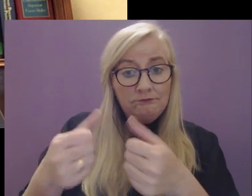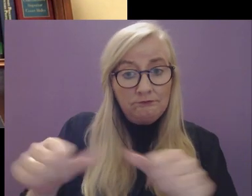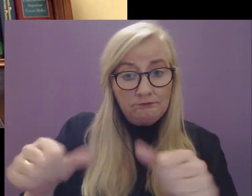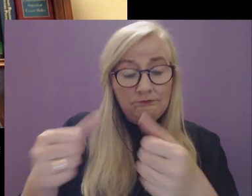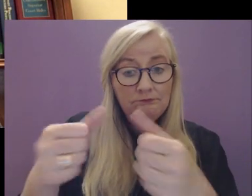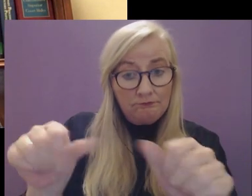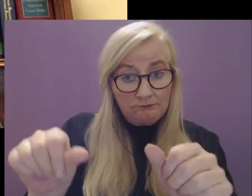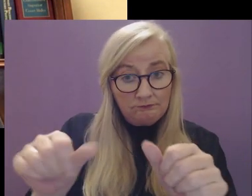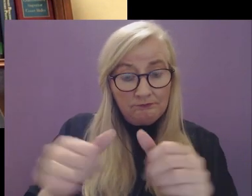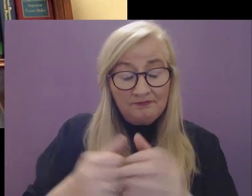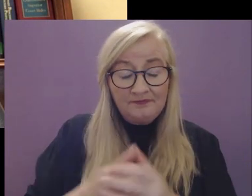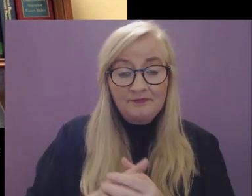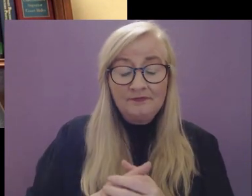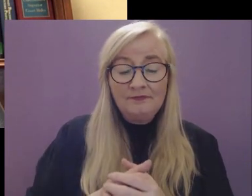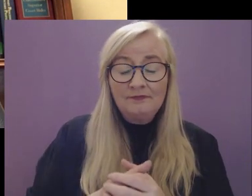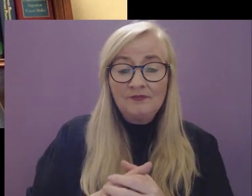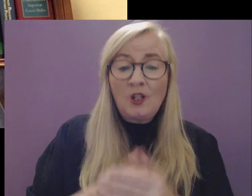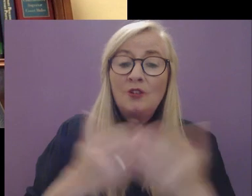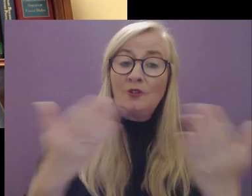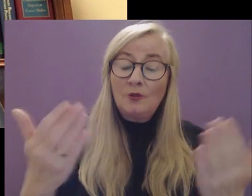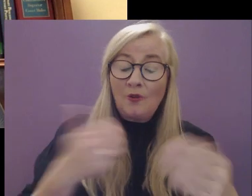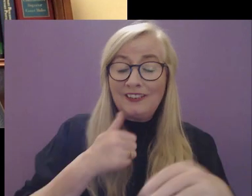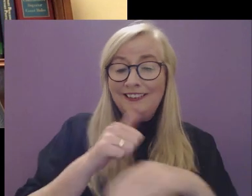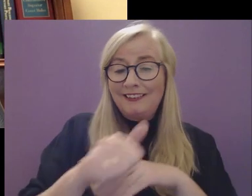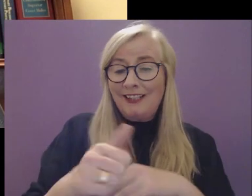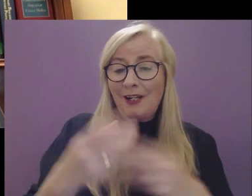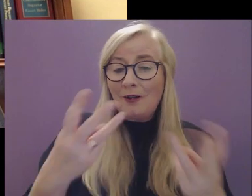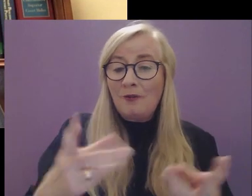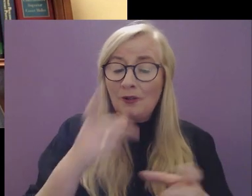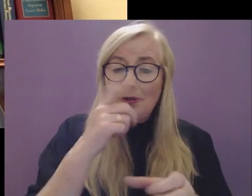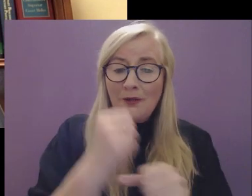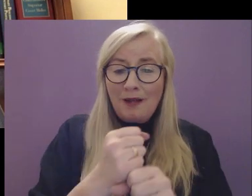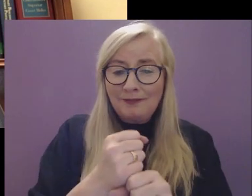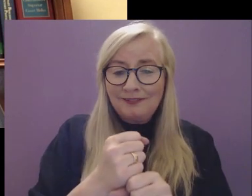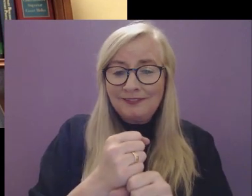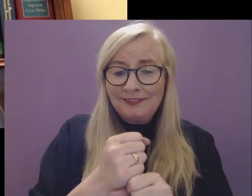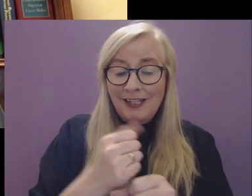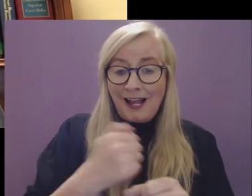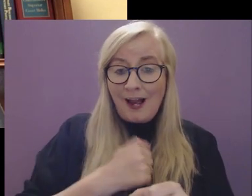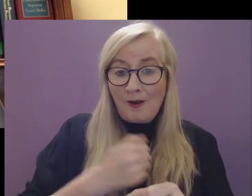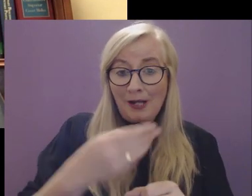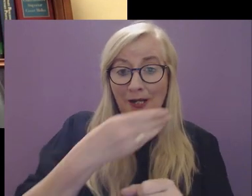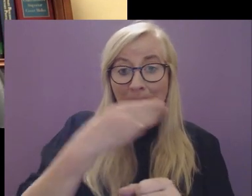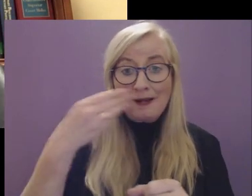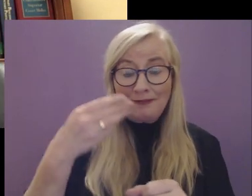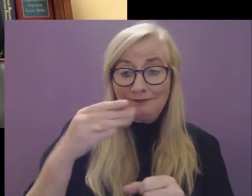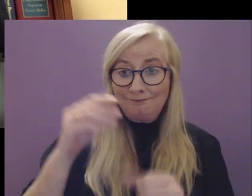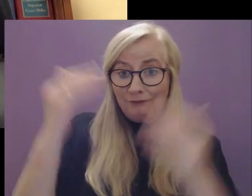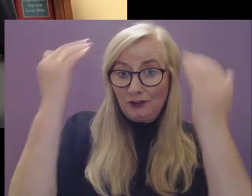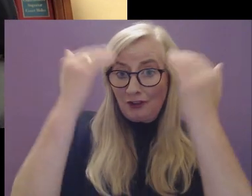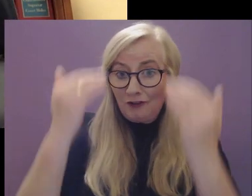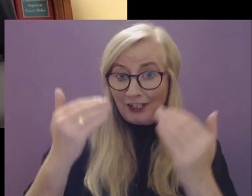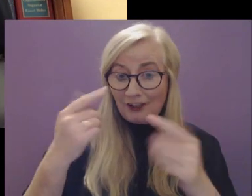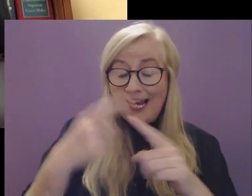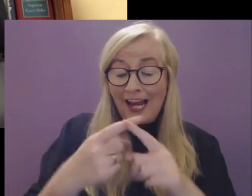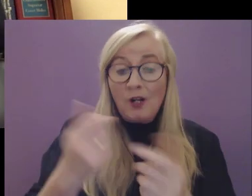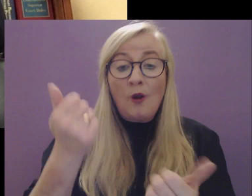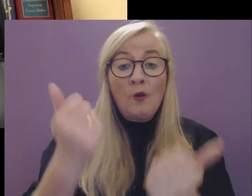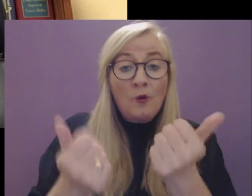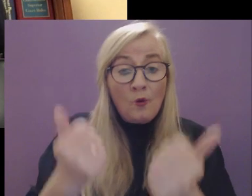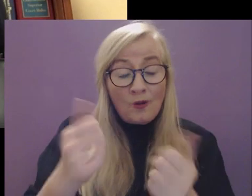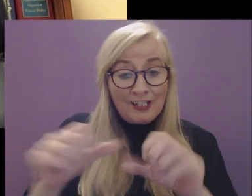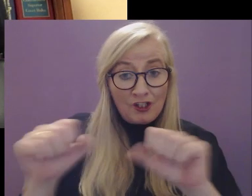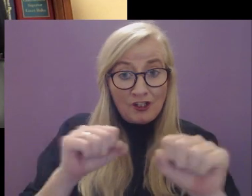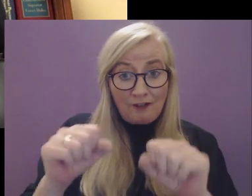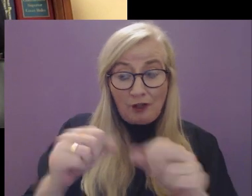a manner as possible. So today I'd like to talk a little bit about the commitment of the judiciary and the court